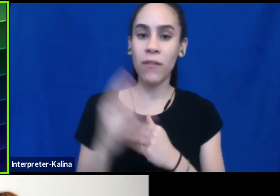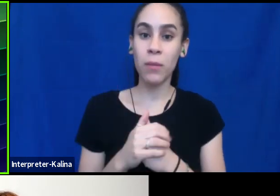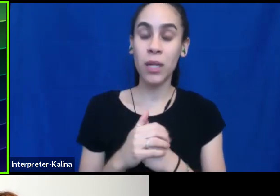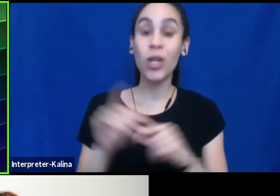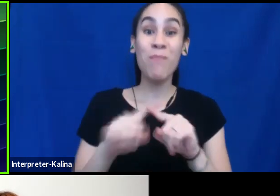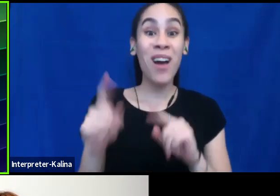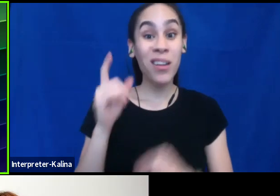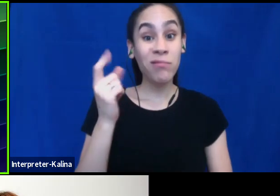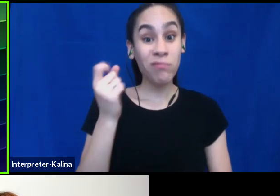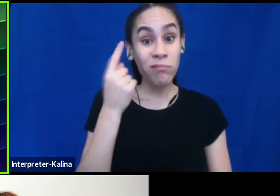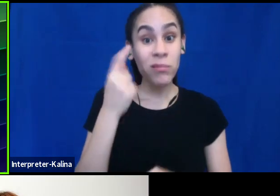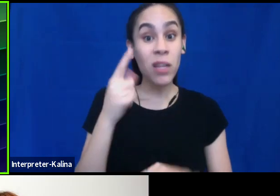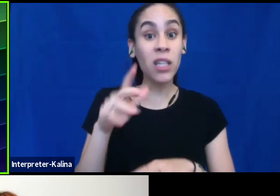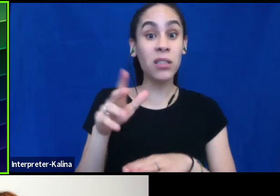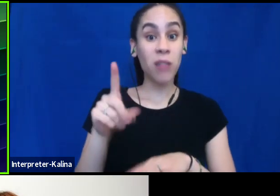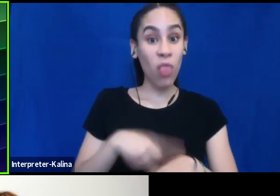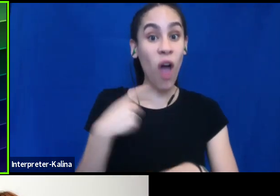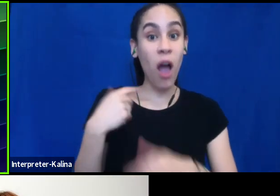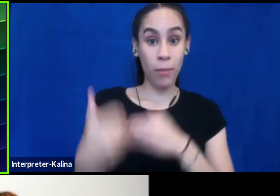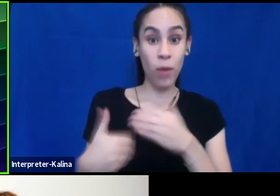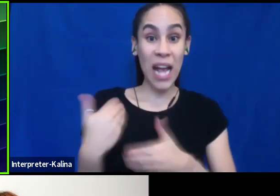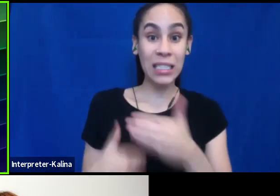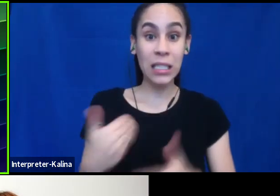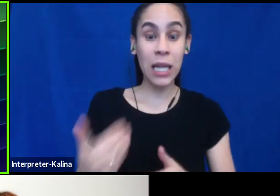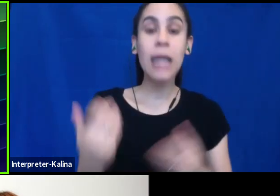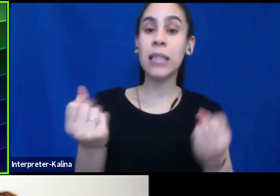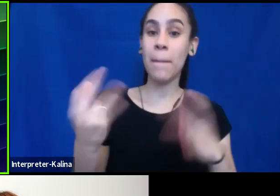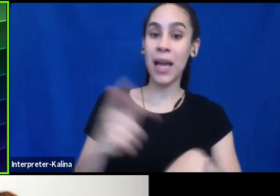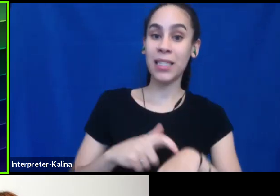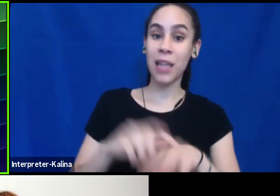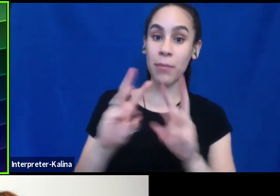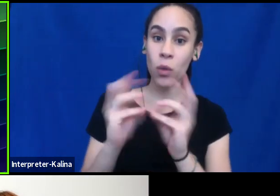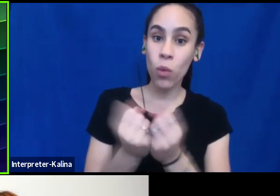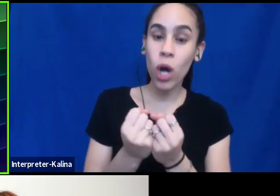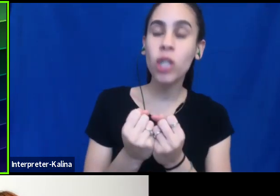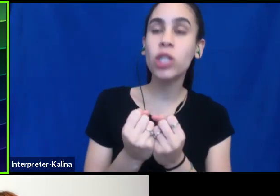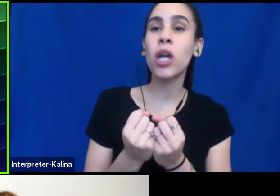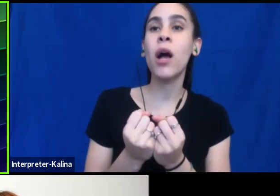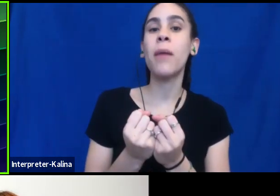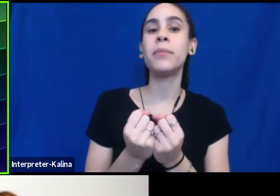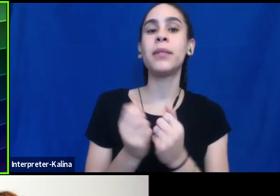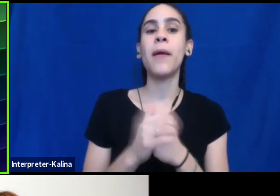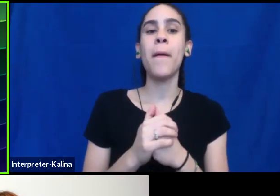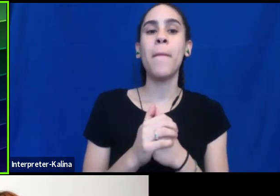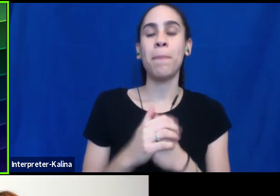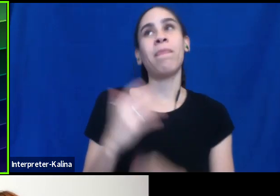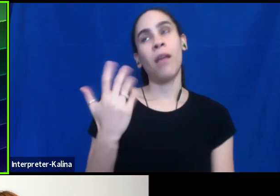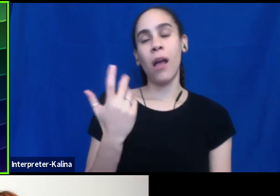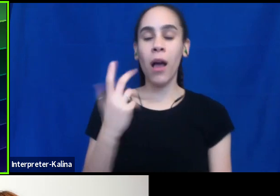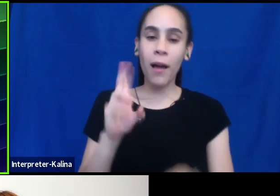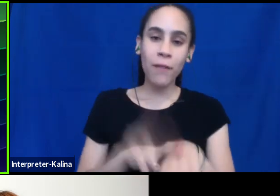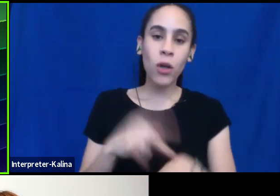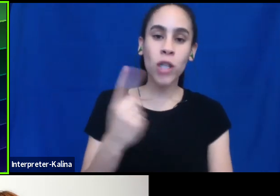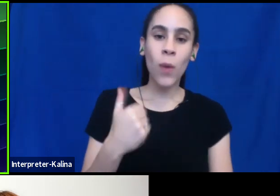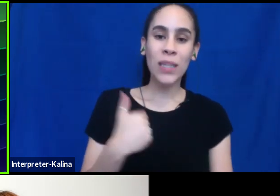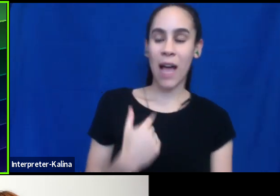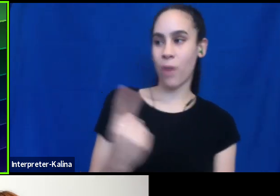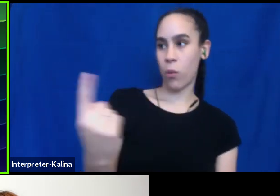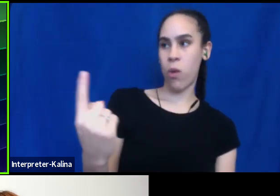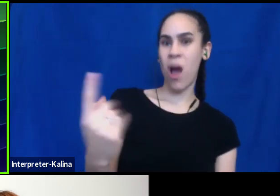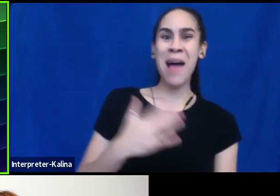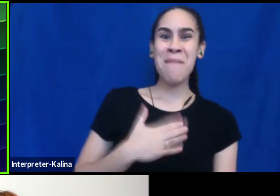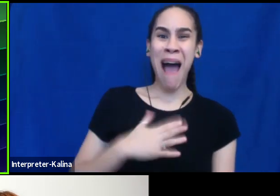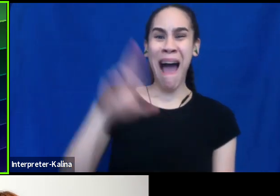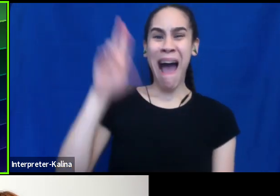process. And so oftentimes again, in workshops, I invariably, I get the person who's like, my uncle is so homophobic.